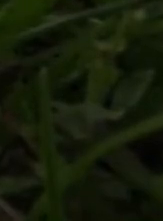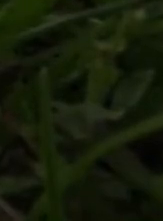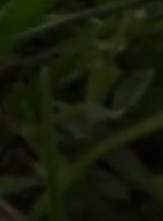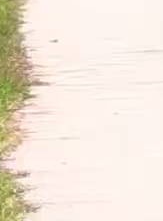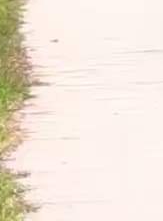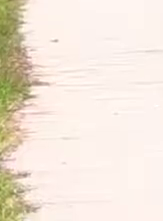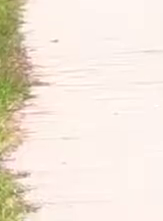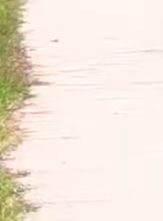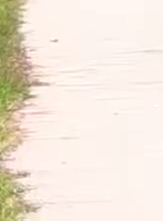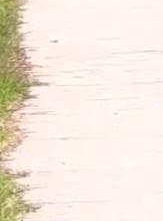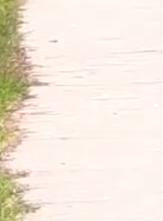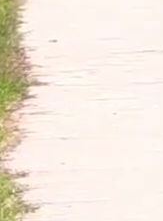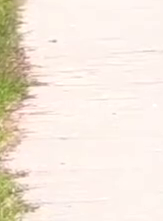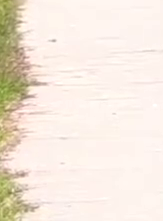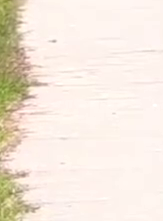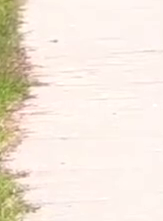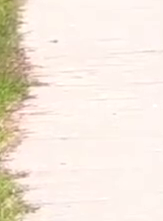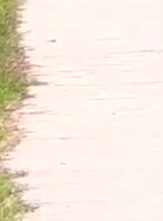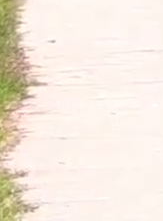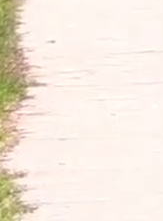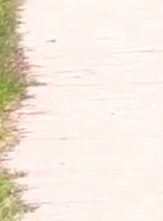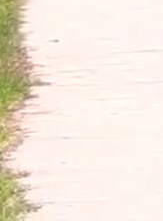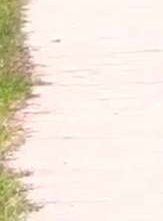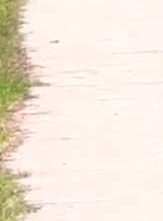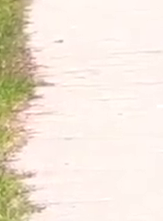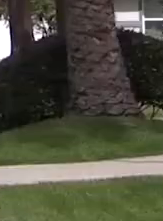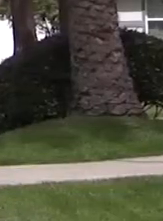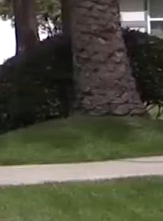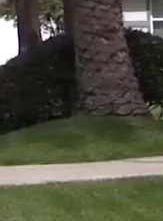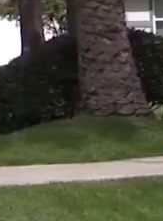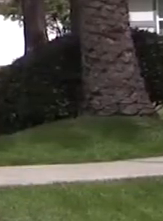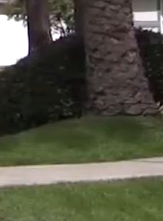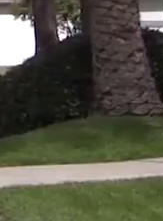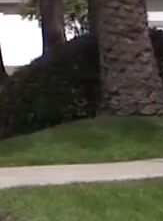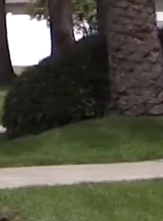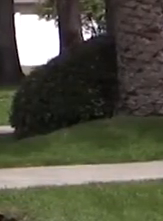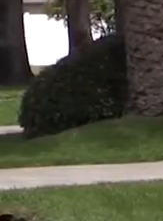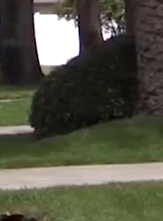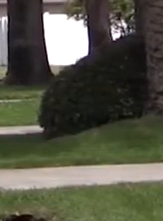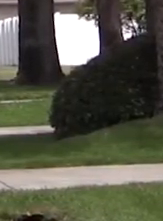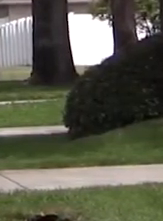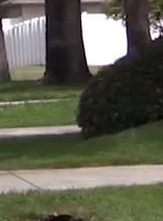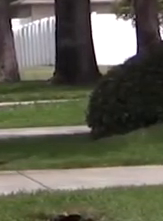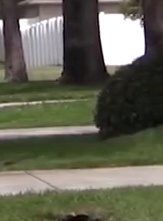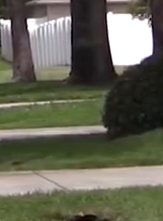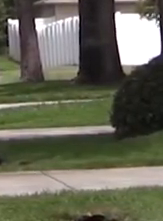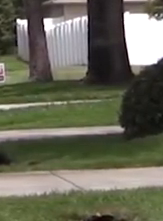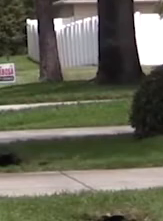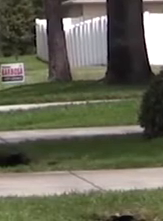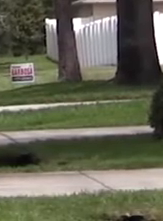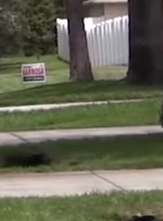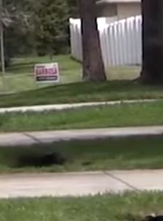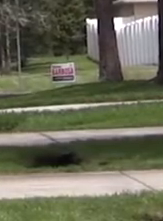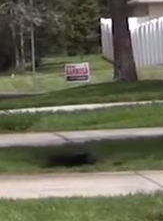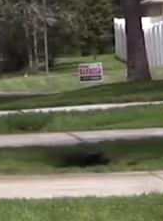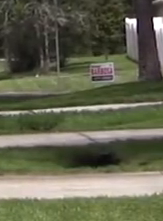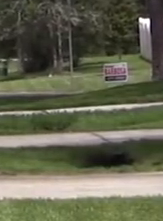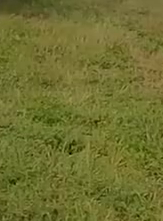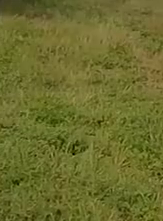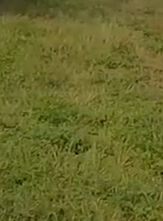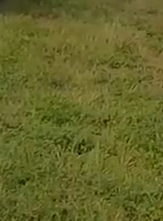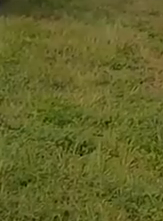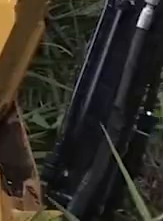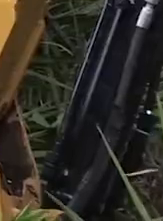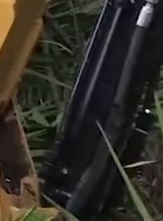They work hand-in-hand with other city departments to maintain them, so neighbors can live alongside neatly-kept properties.